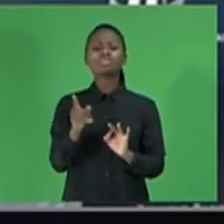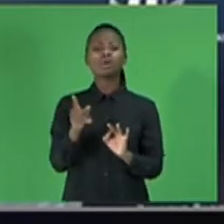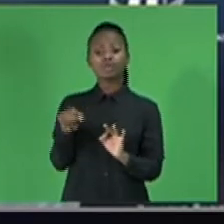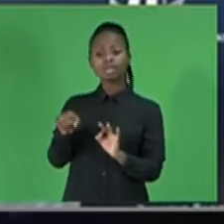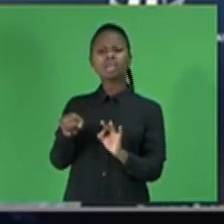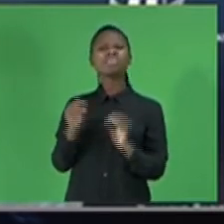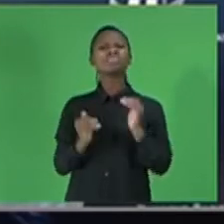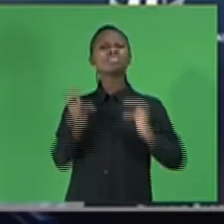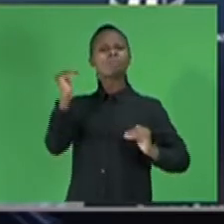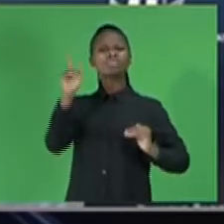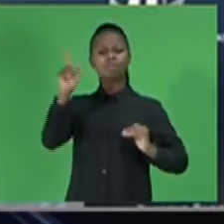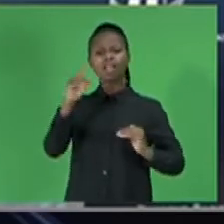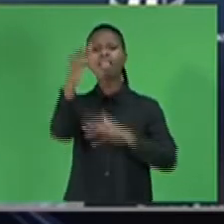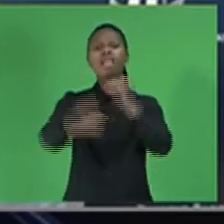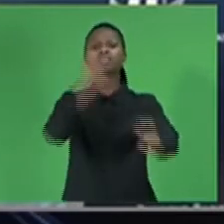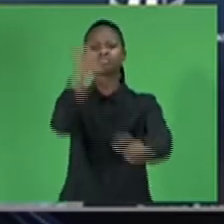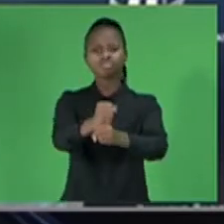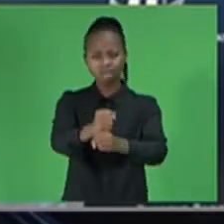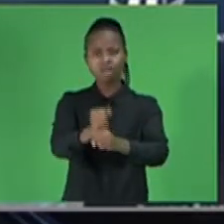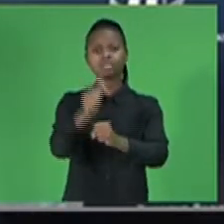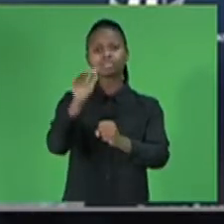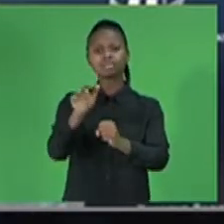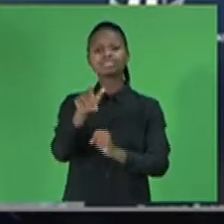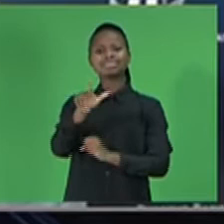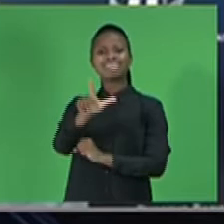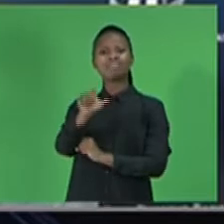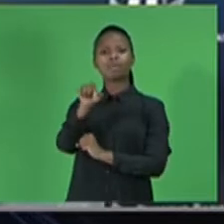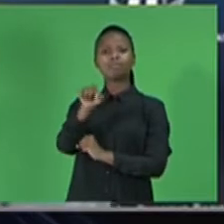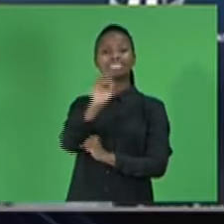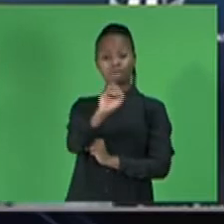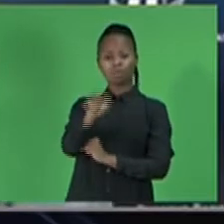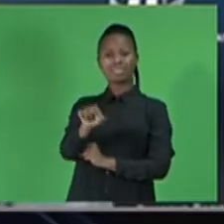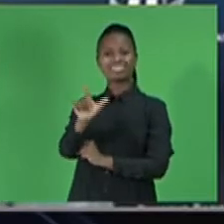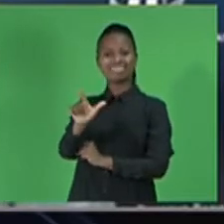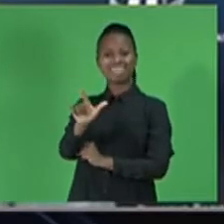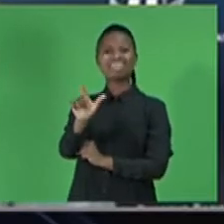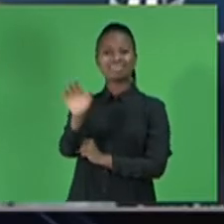GDP by next year, as exports slow and imports accelerate.